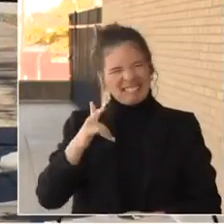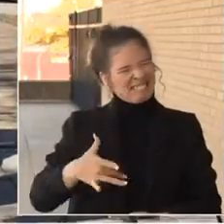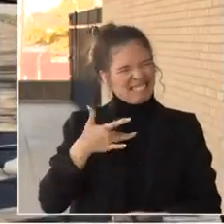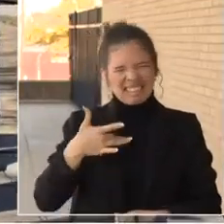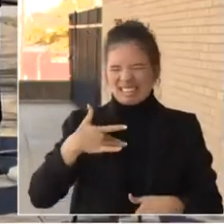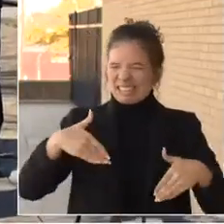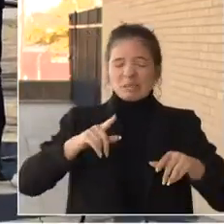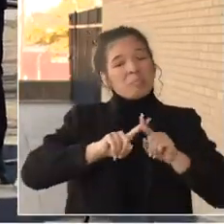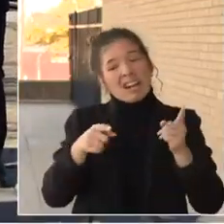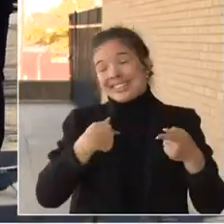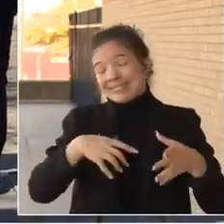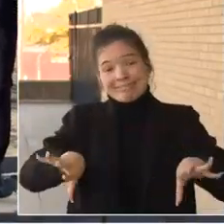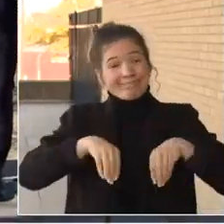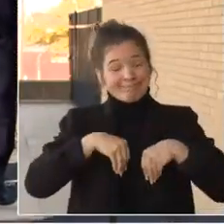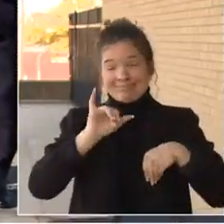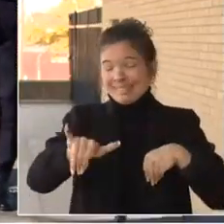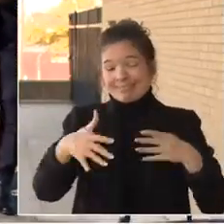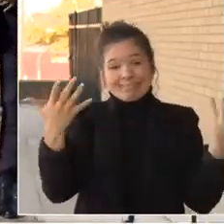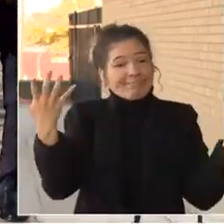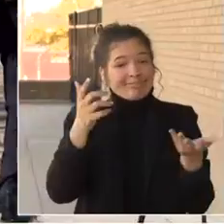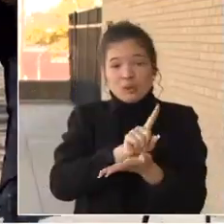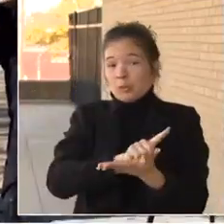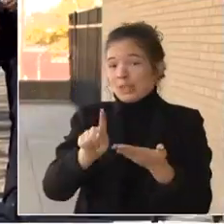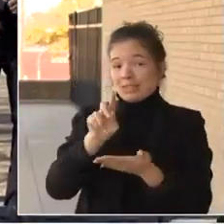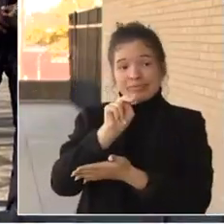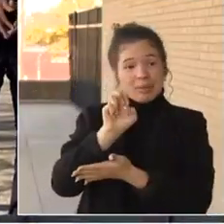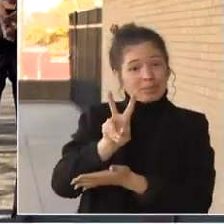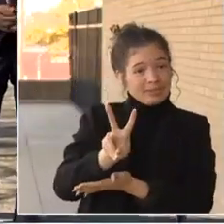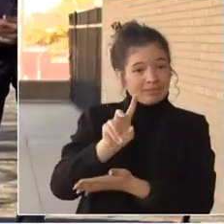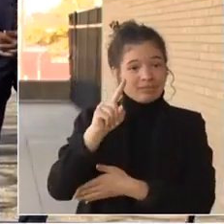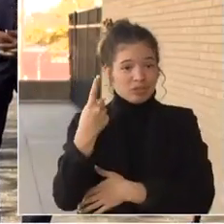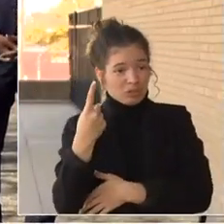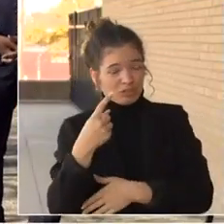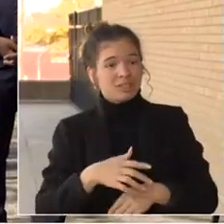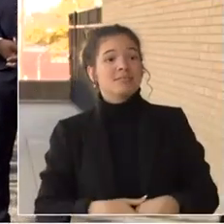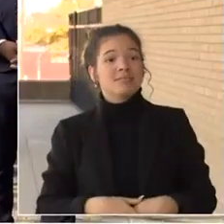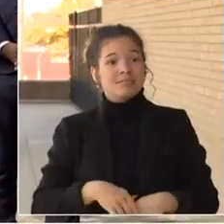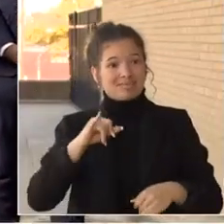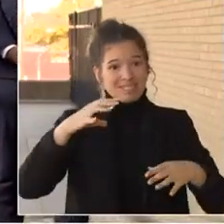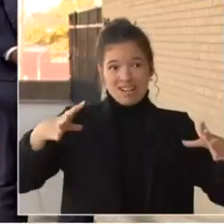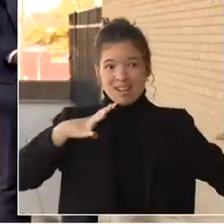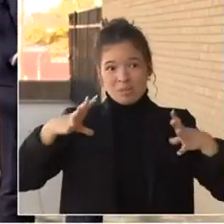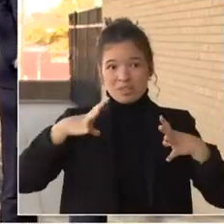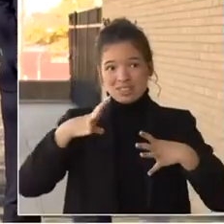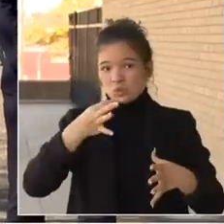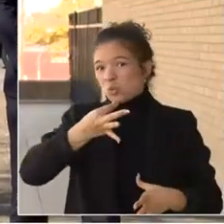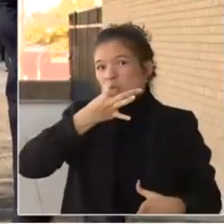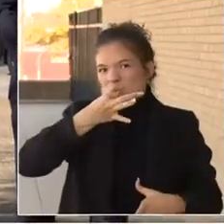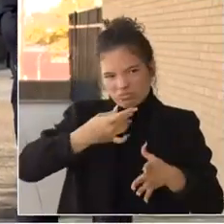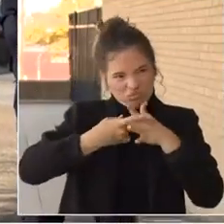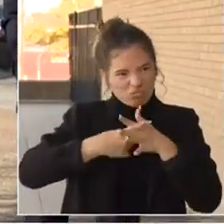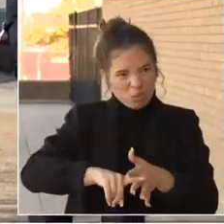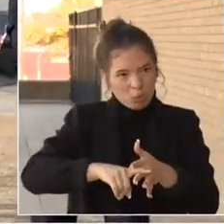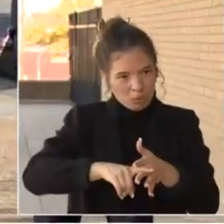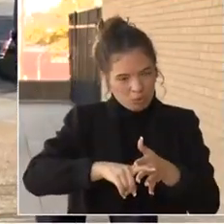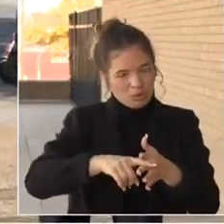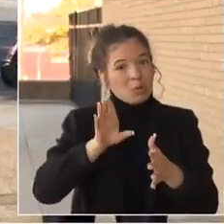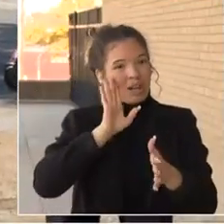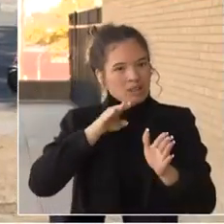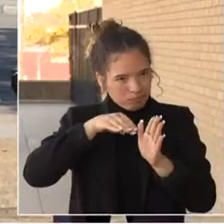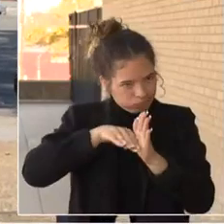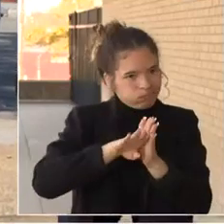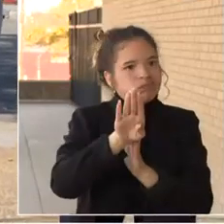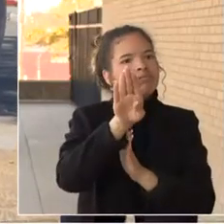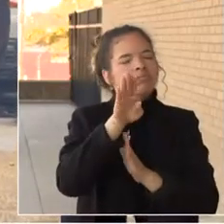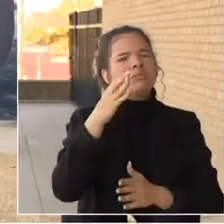people consider this the ramp up to the holiday season. So we want to be here today to highlight some